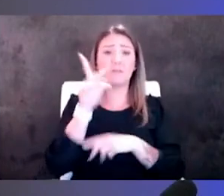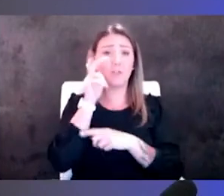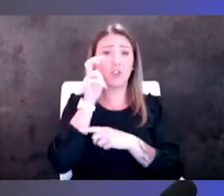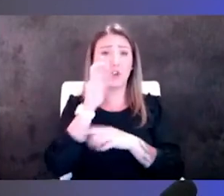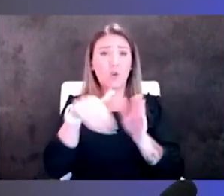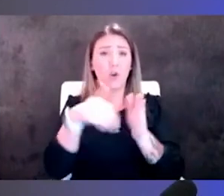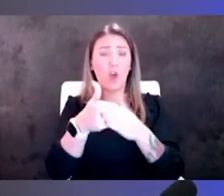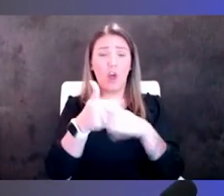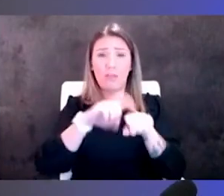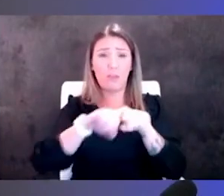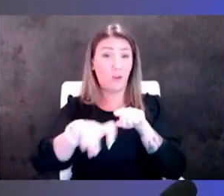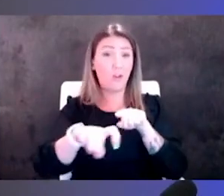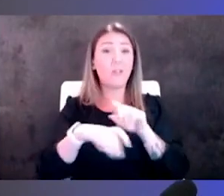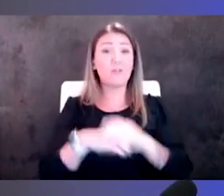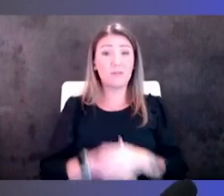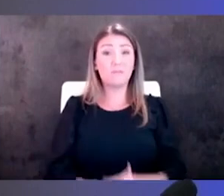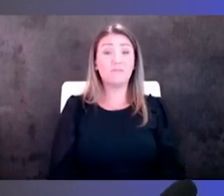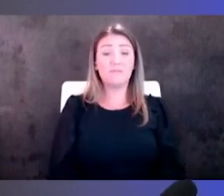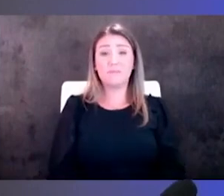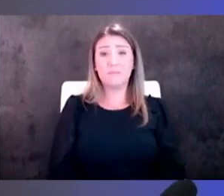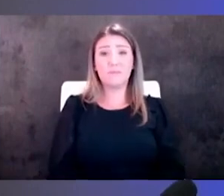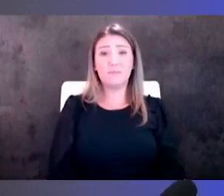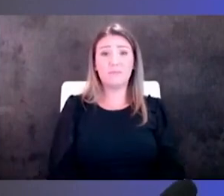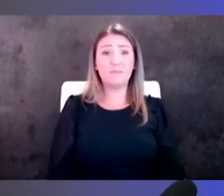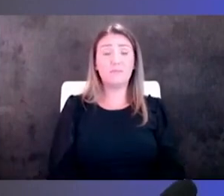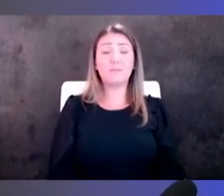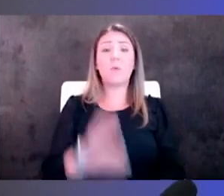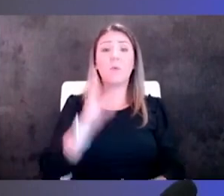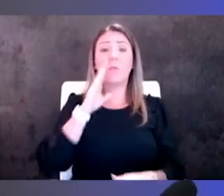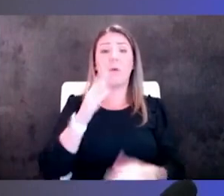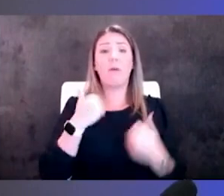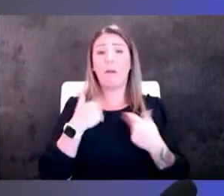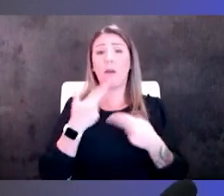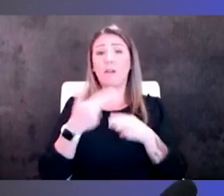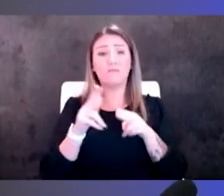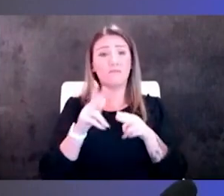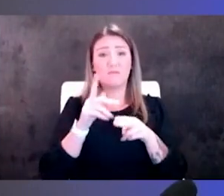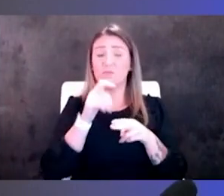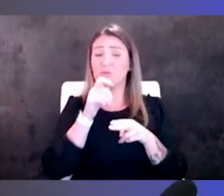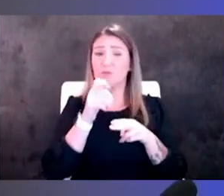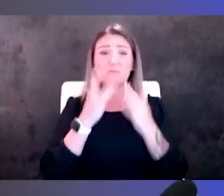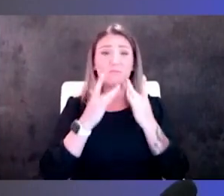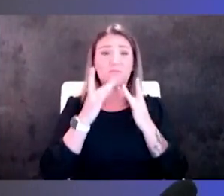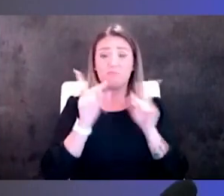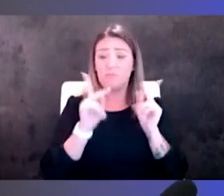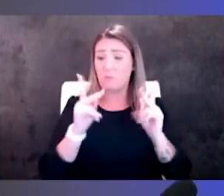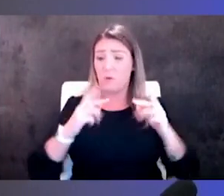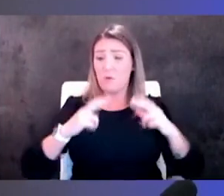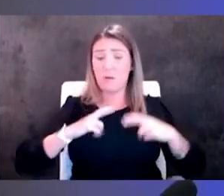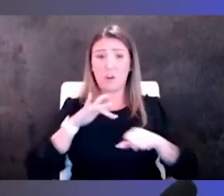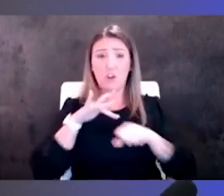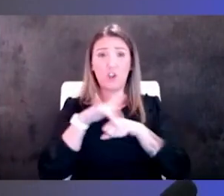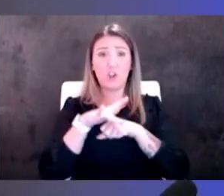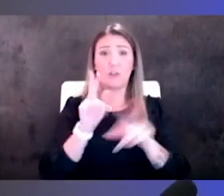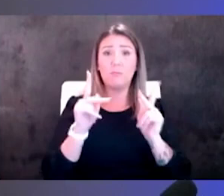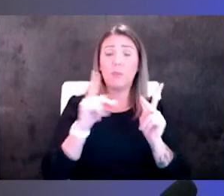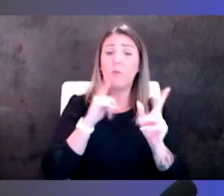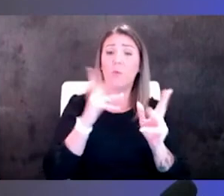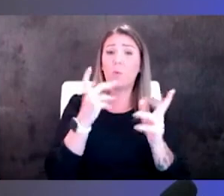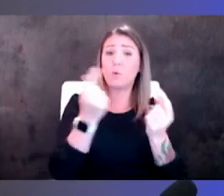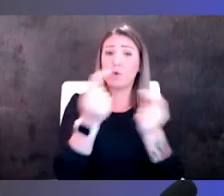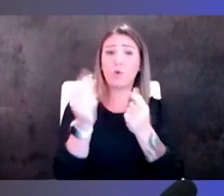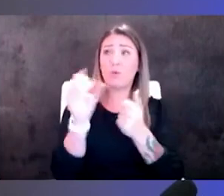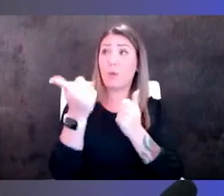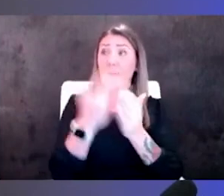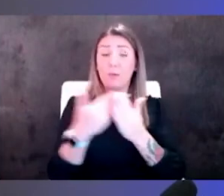and um so we're going to have a shortage we're going to have people retire early we're going to have folks who want to do something else that feels more